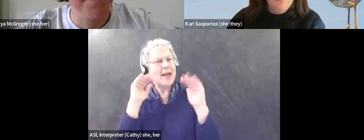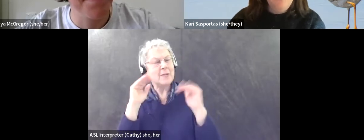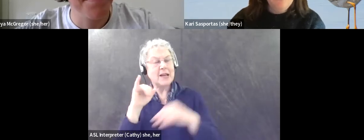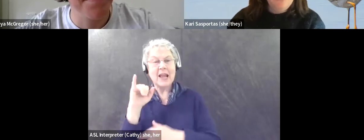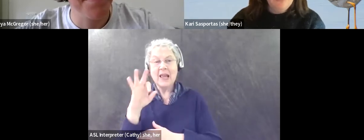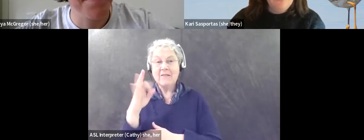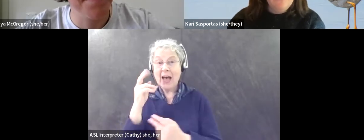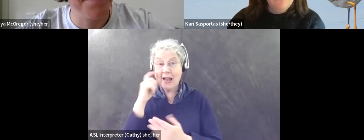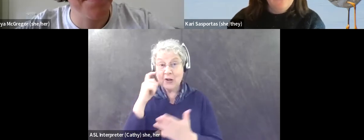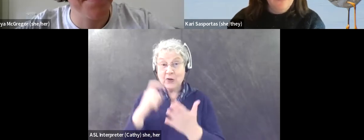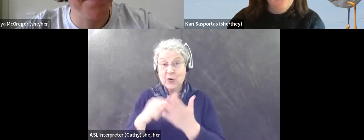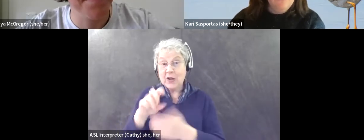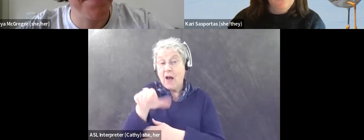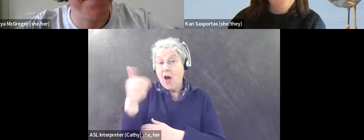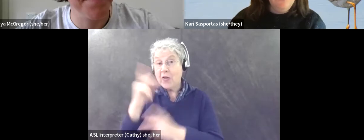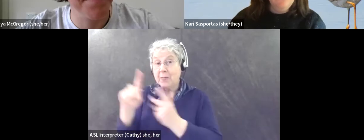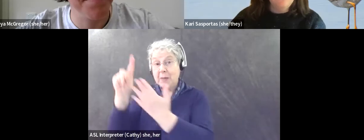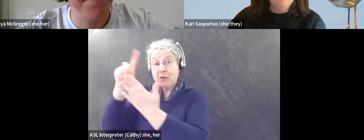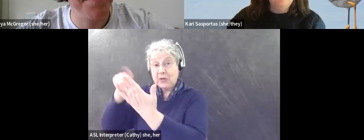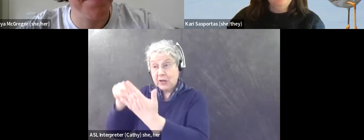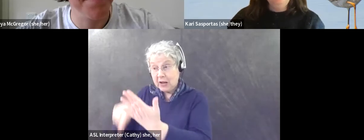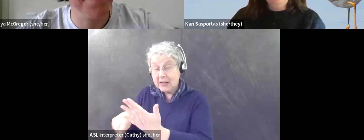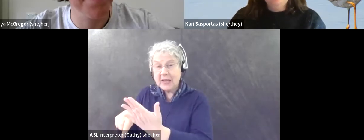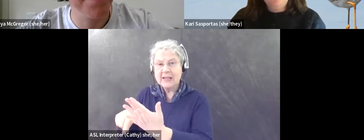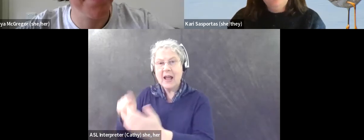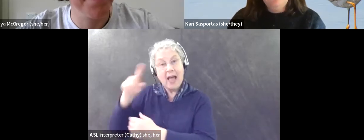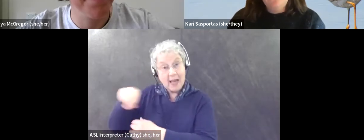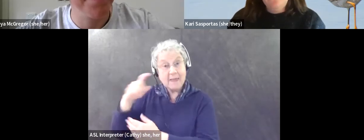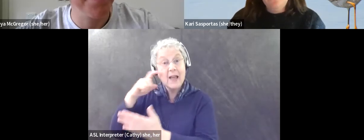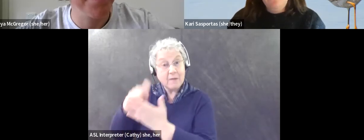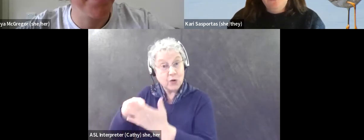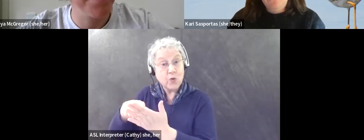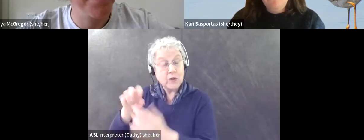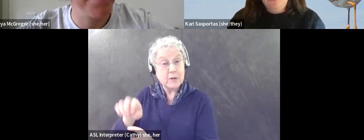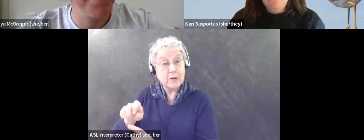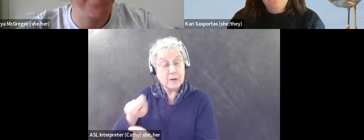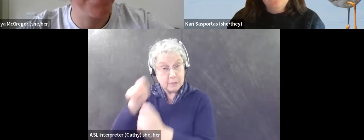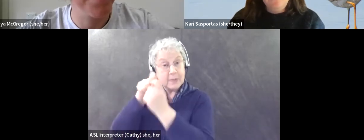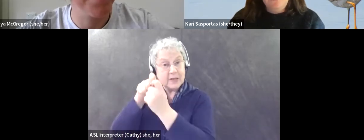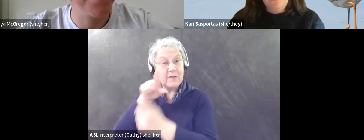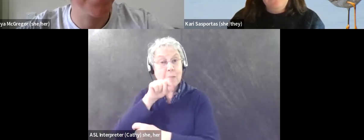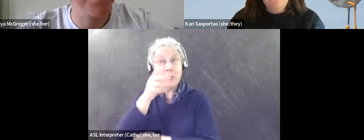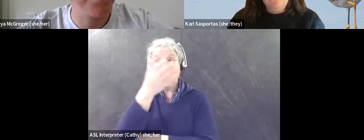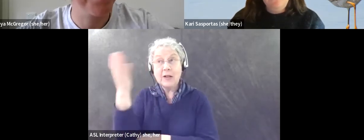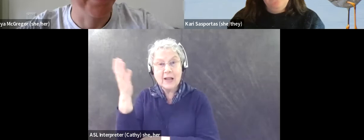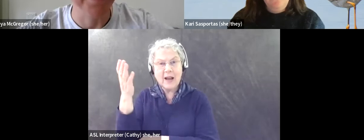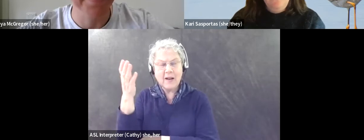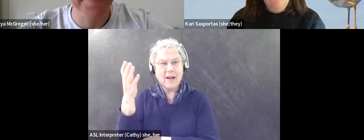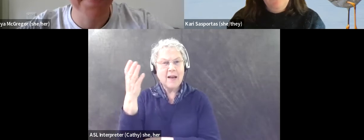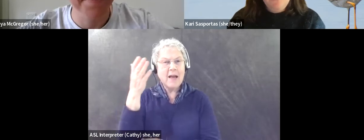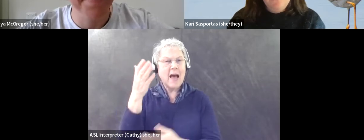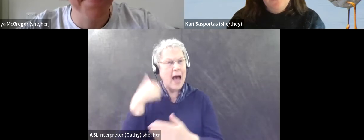other people's checklists to see who's been seen around. Or if I have a target bird in mind, I might go seek that out. And